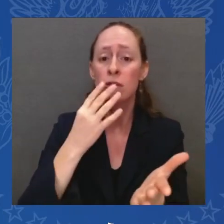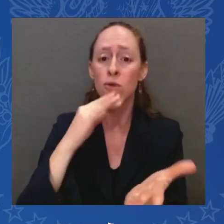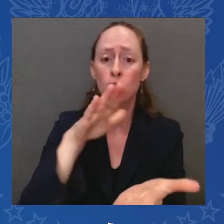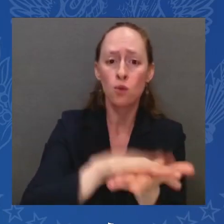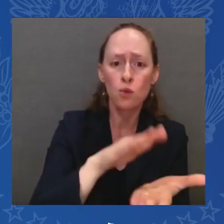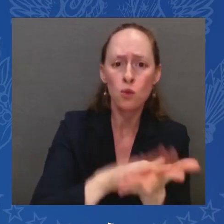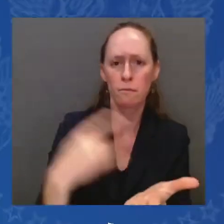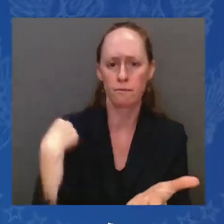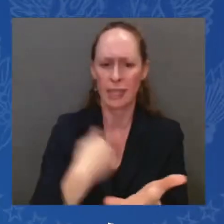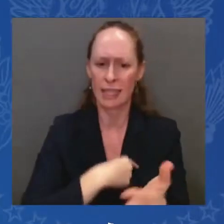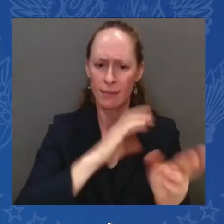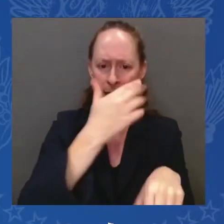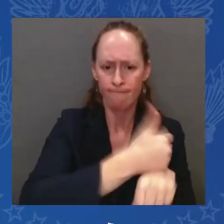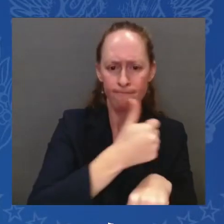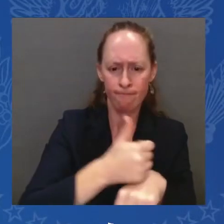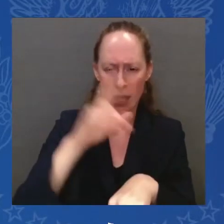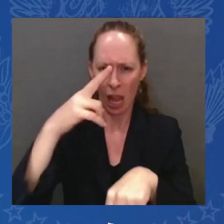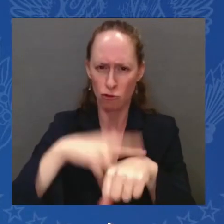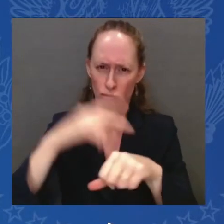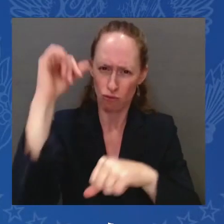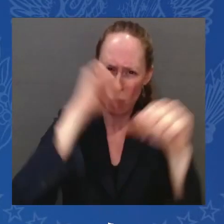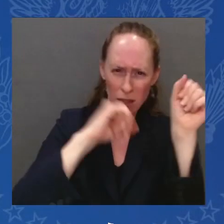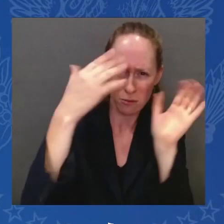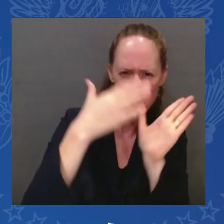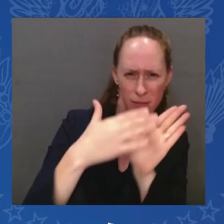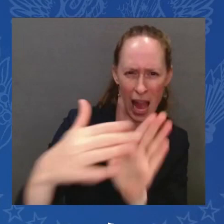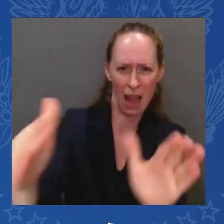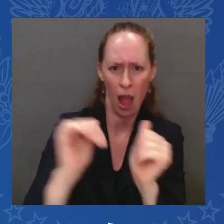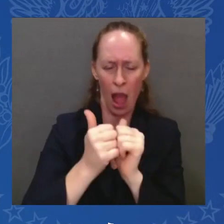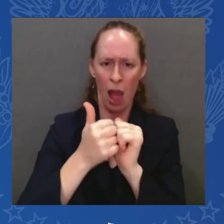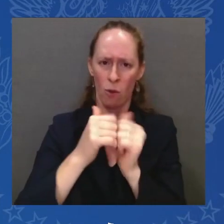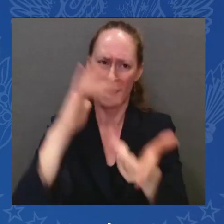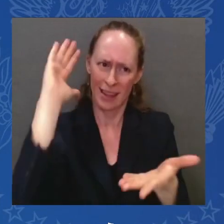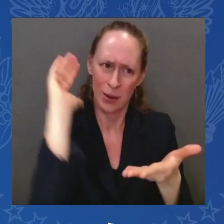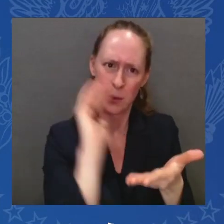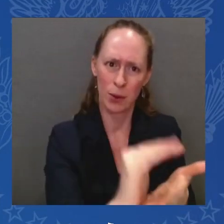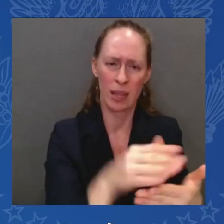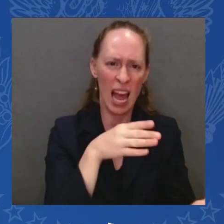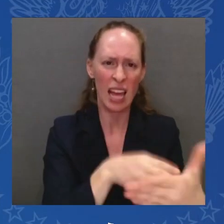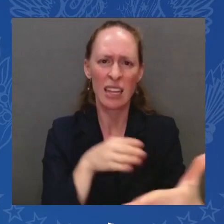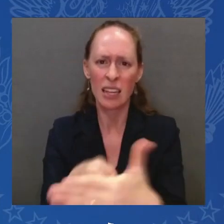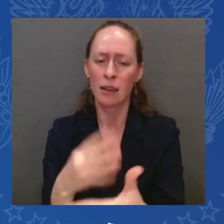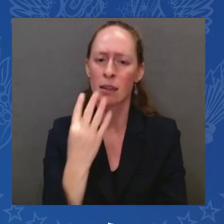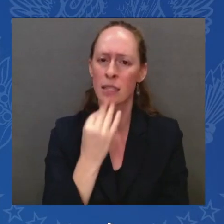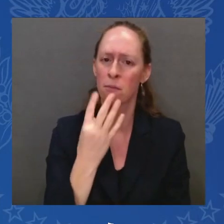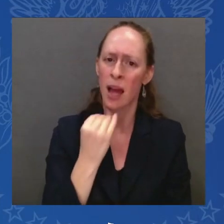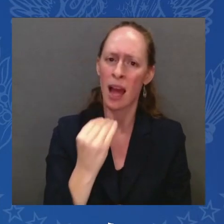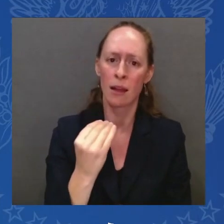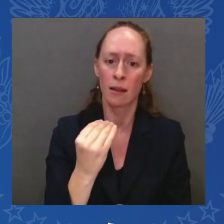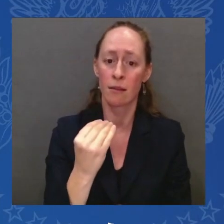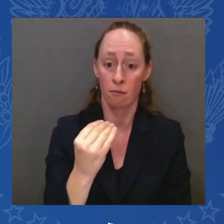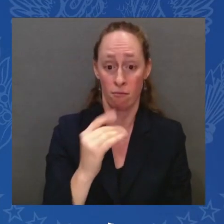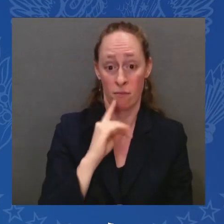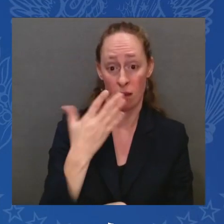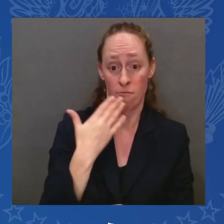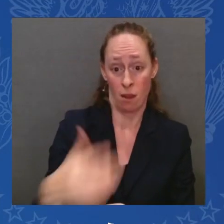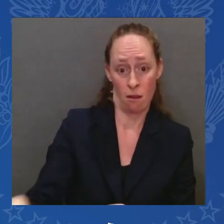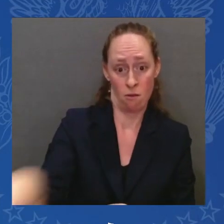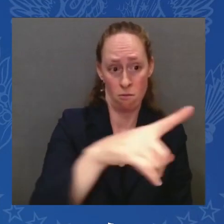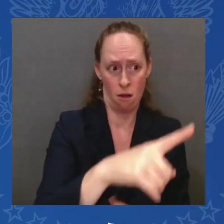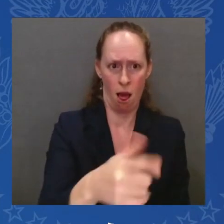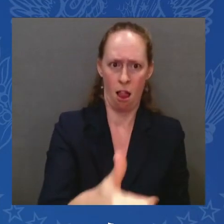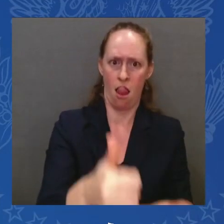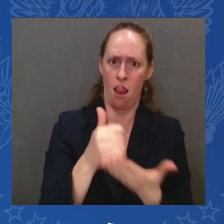many of you in this room. Many of you in this room helped write that. It's the most ambitious, comprehensive effort to combat anti-Semitism